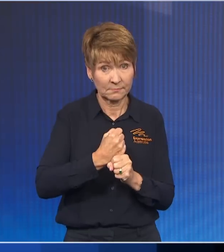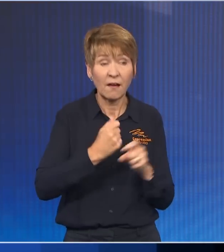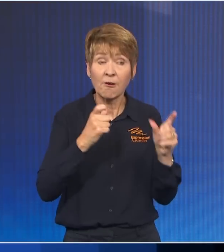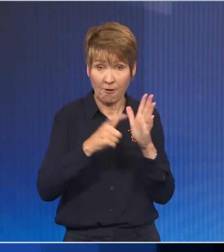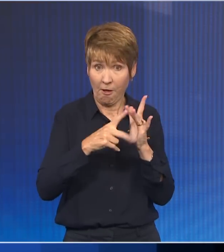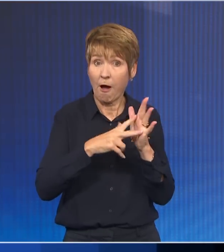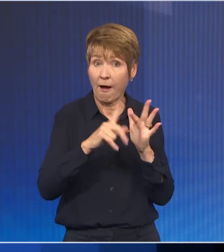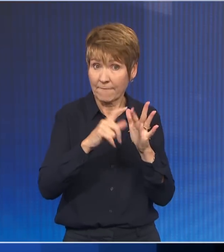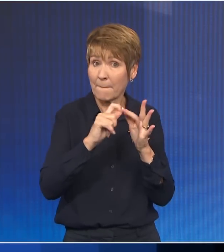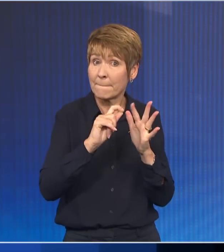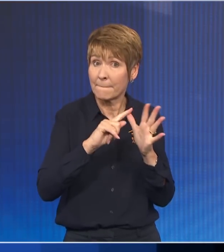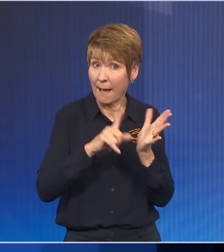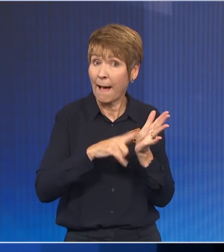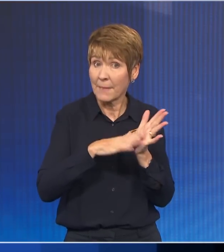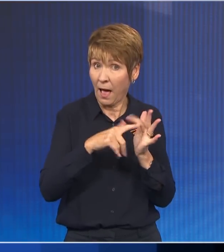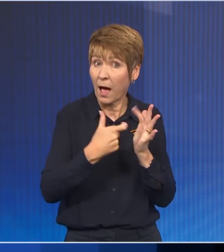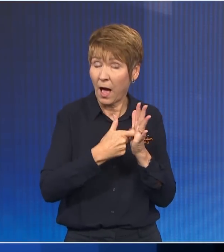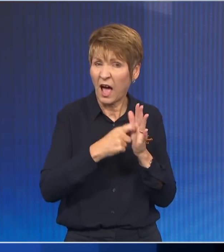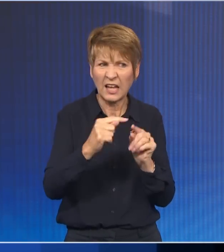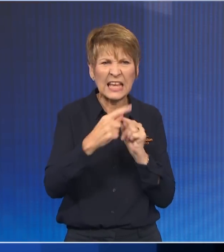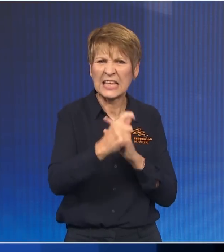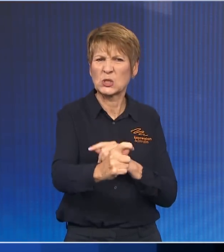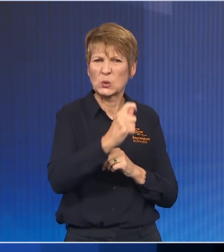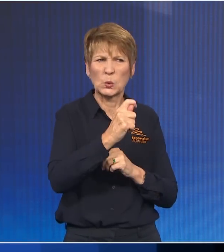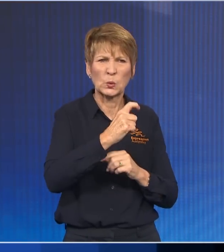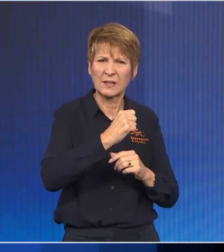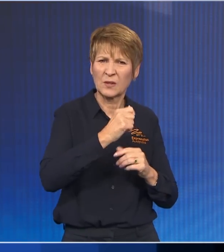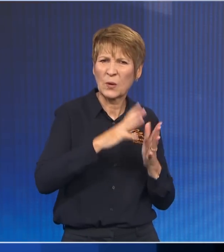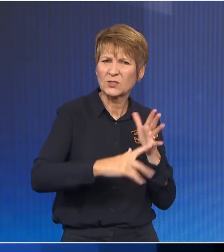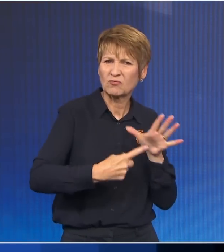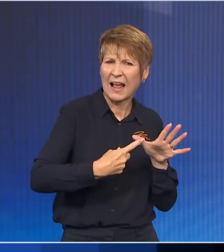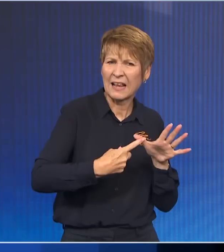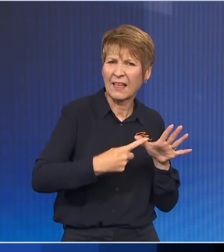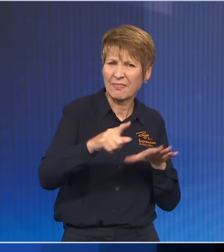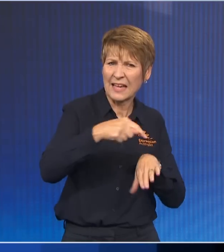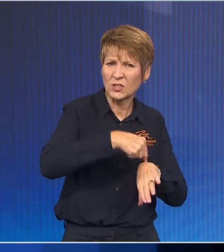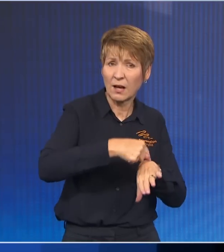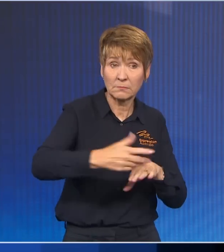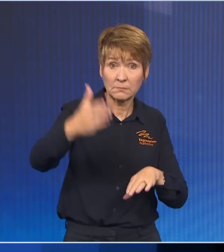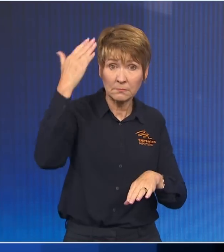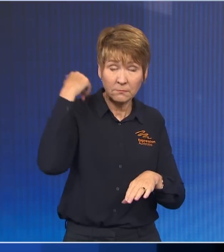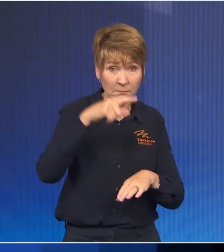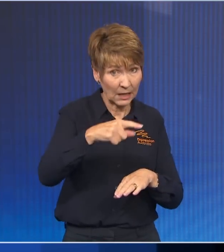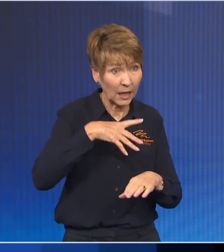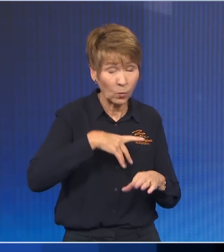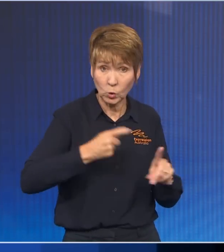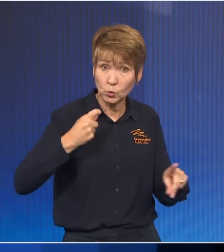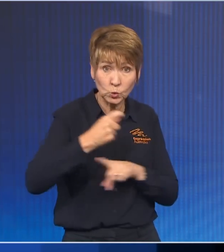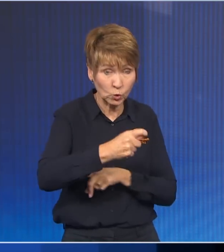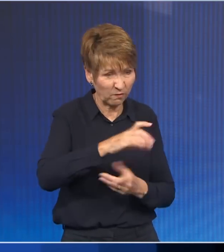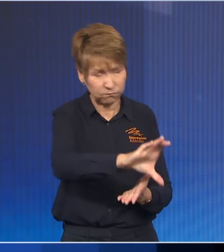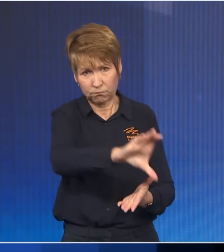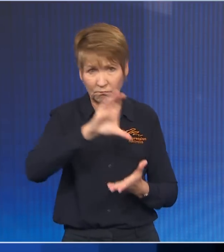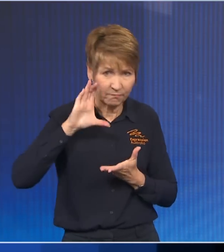our great state, you'd all recall. He was suing our great state for a significant amount of money. In that